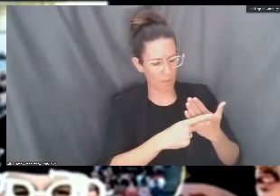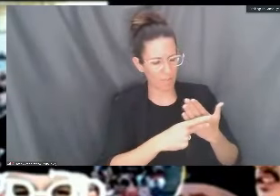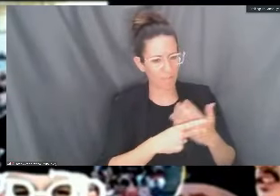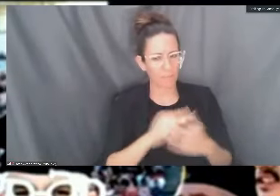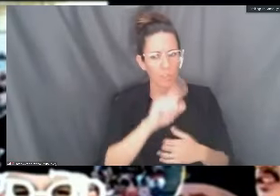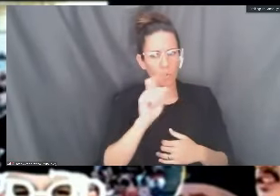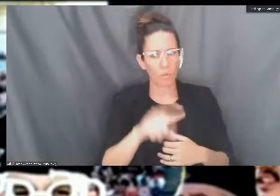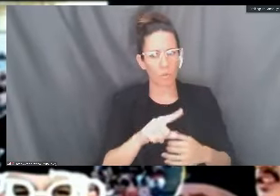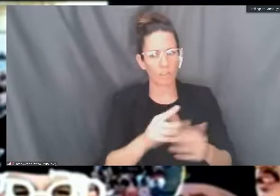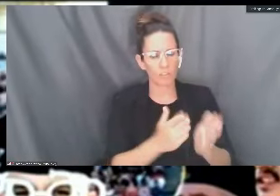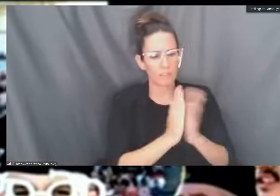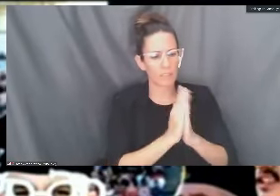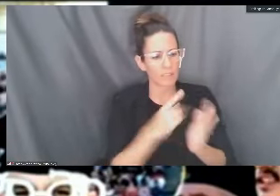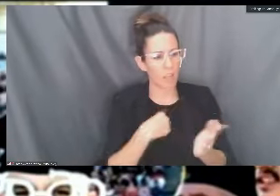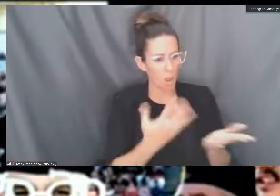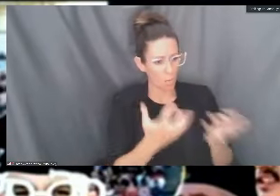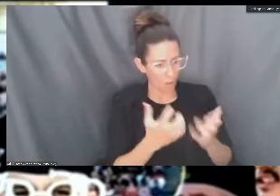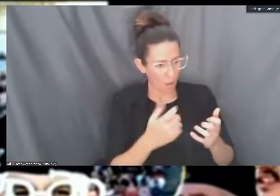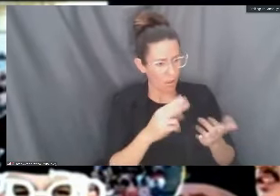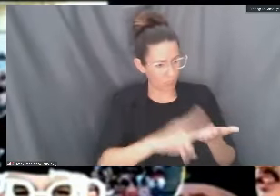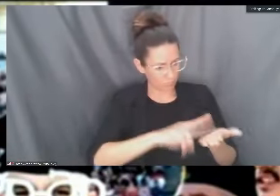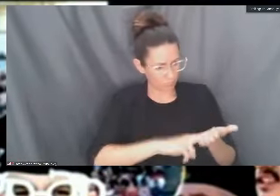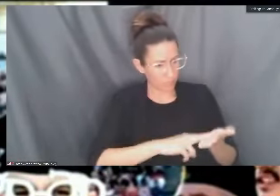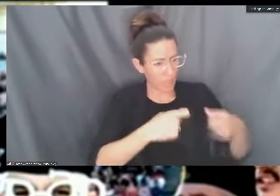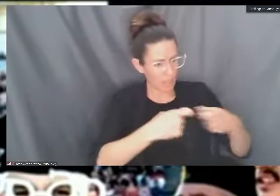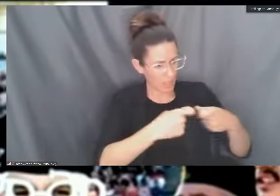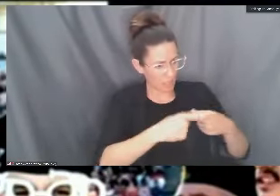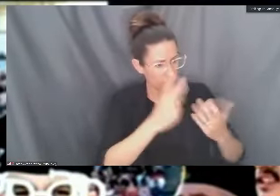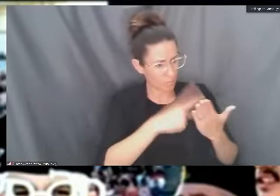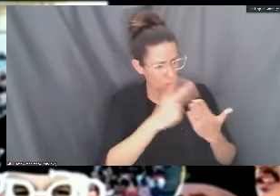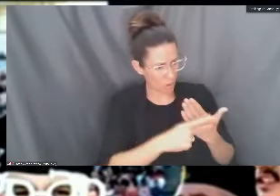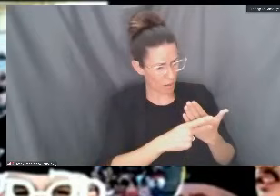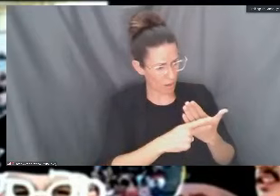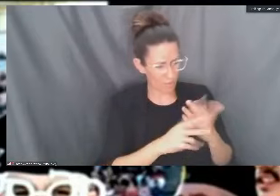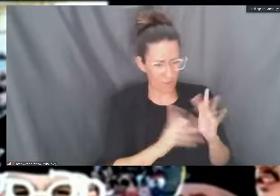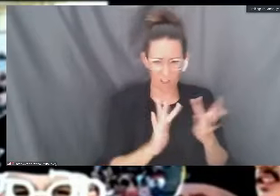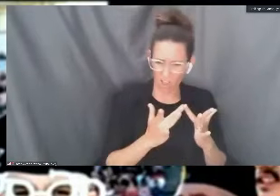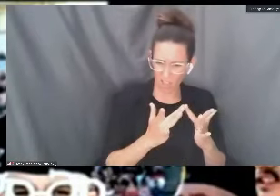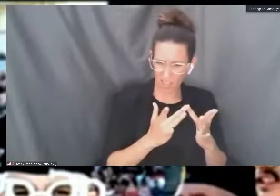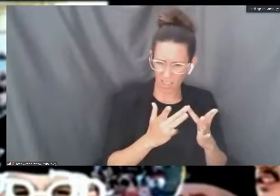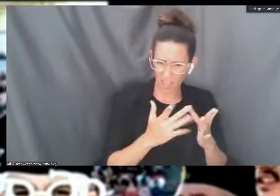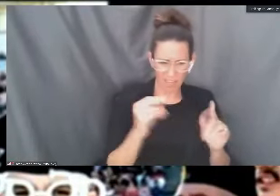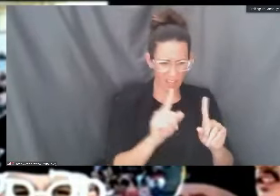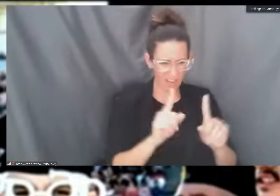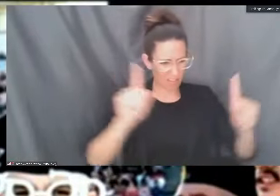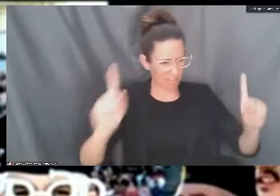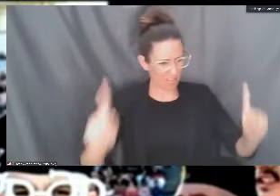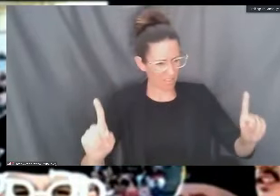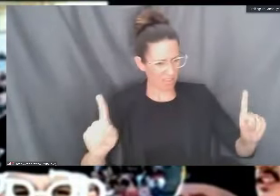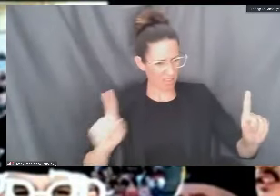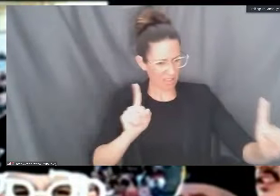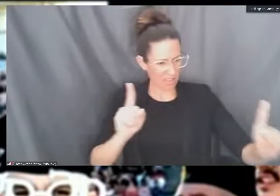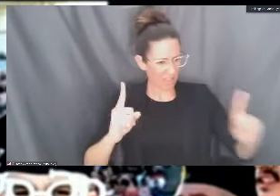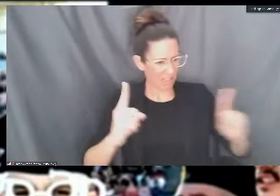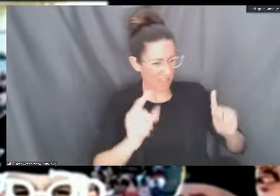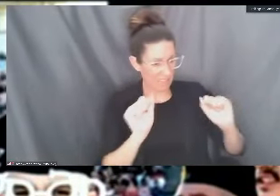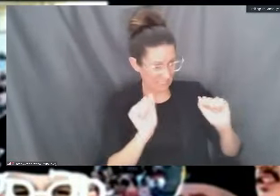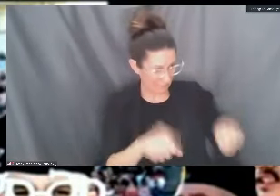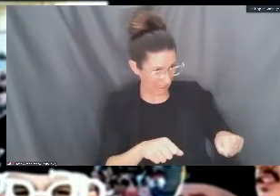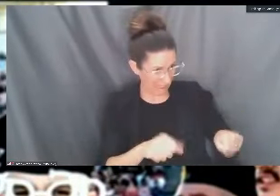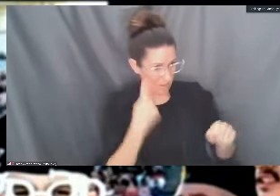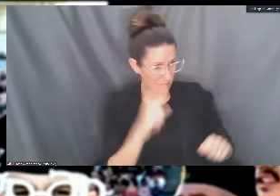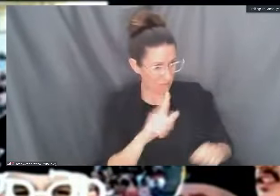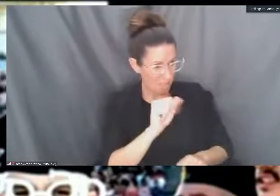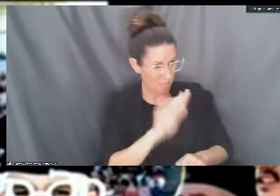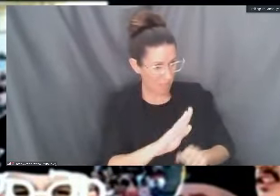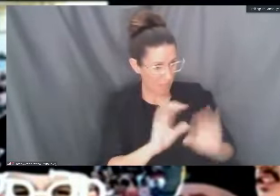in the LBCC electrical program. How will online and physical distancing affect lab classes, which